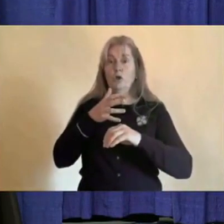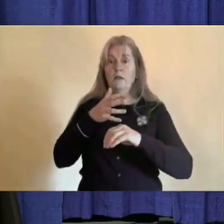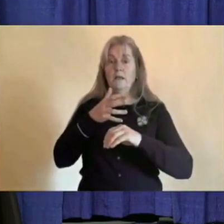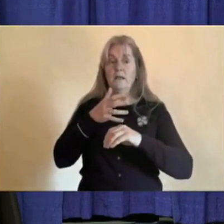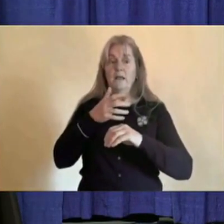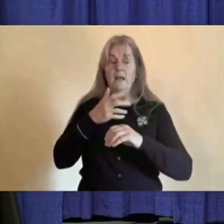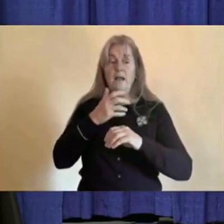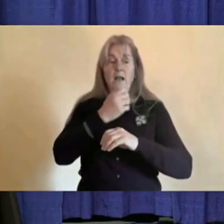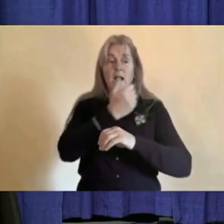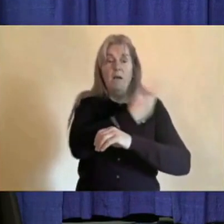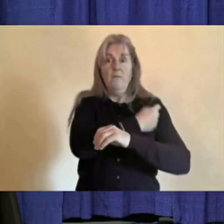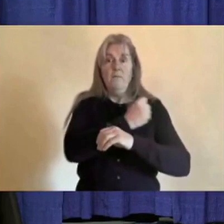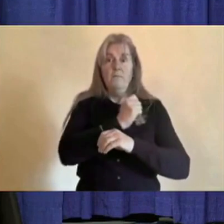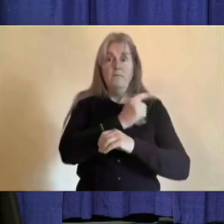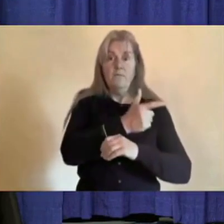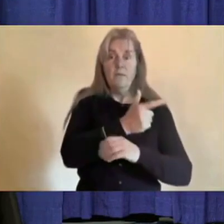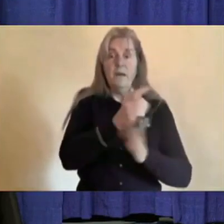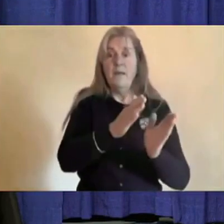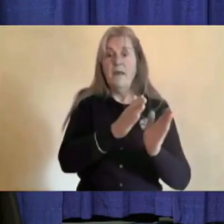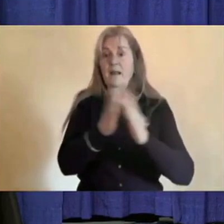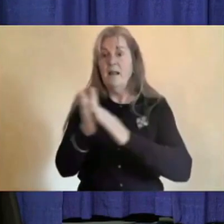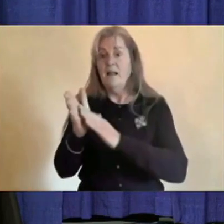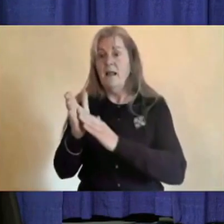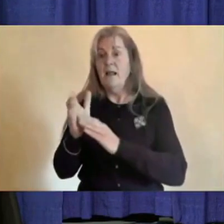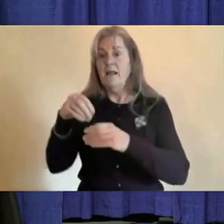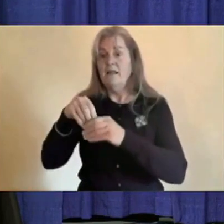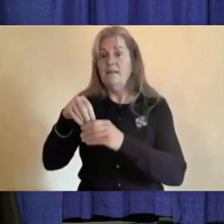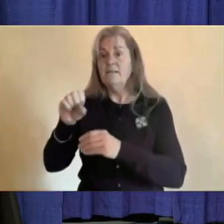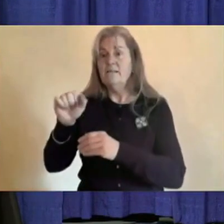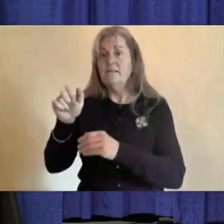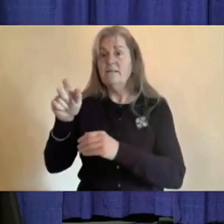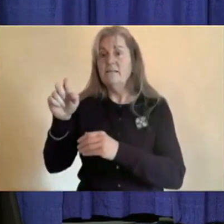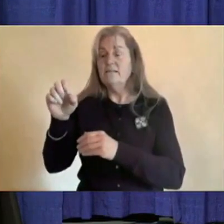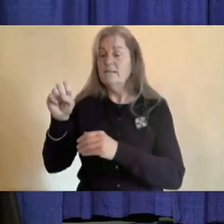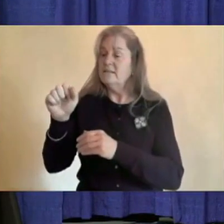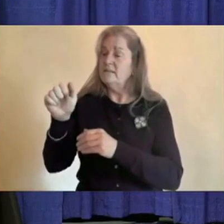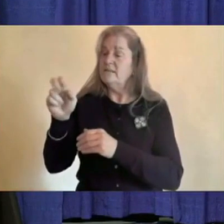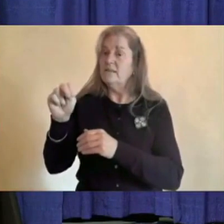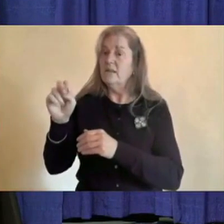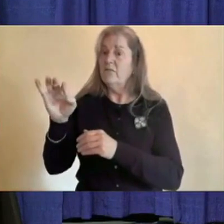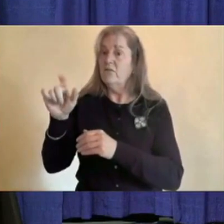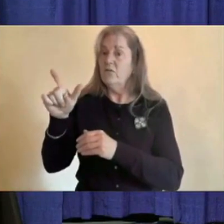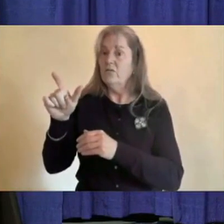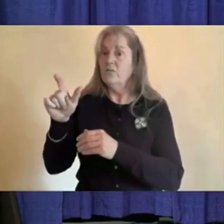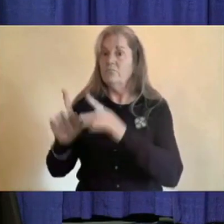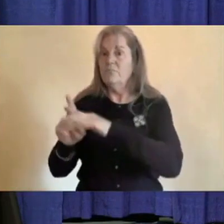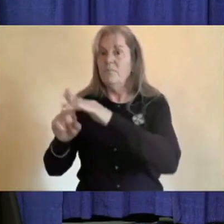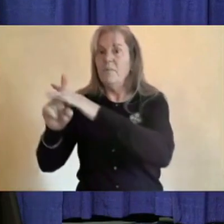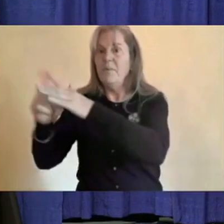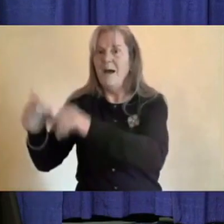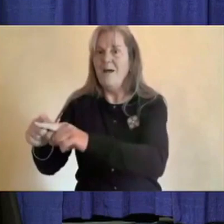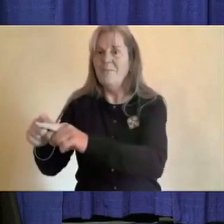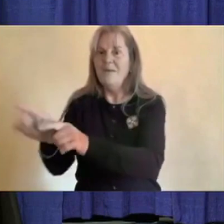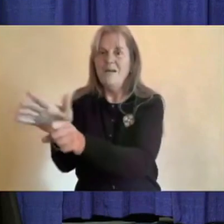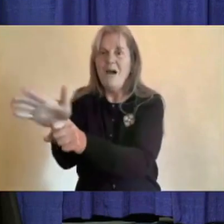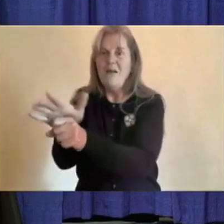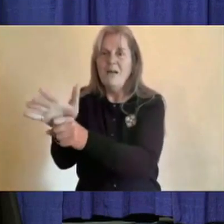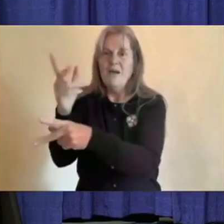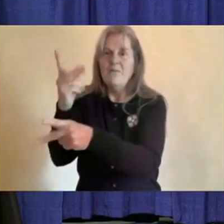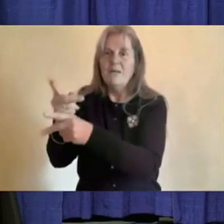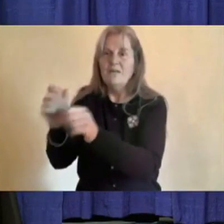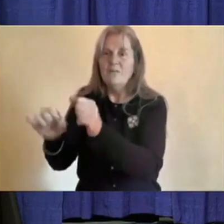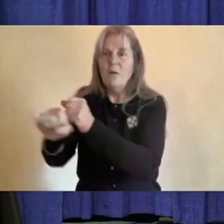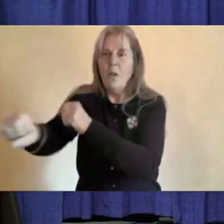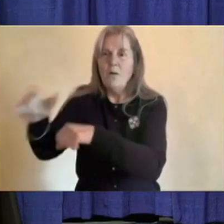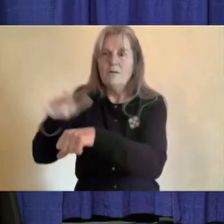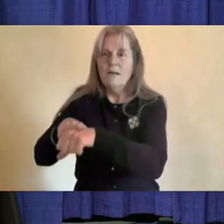immunity towards the end of the season. The other, I think, the more probably important aspect is logistical, and that is that you want to